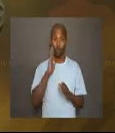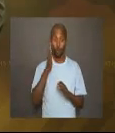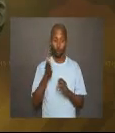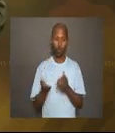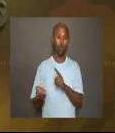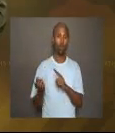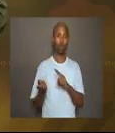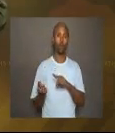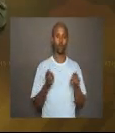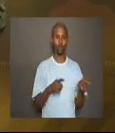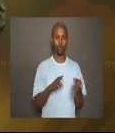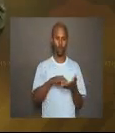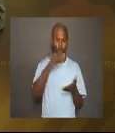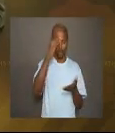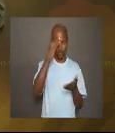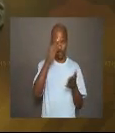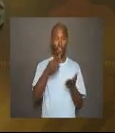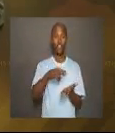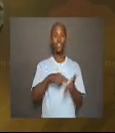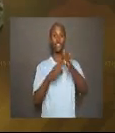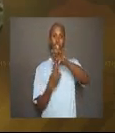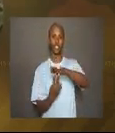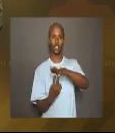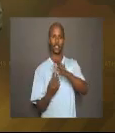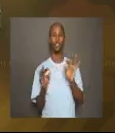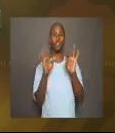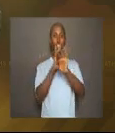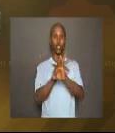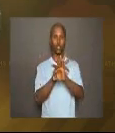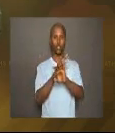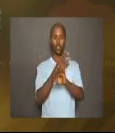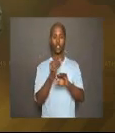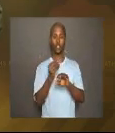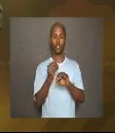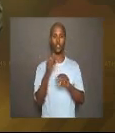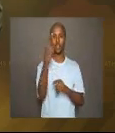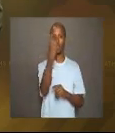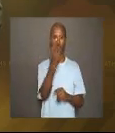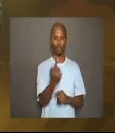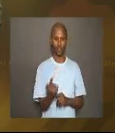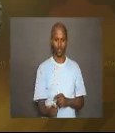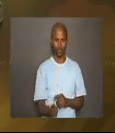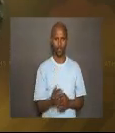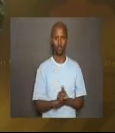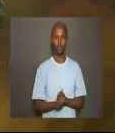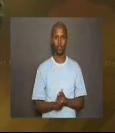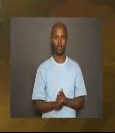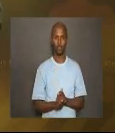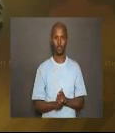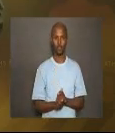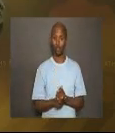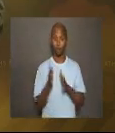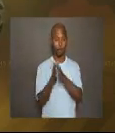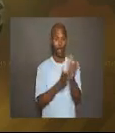also learn about inverse functions and their graphs. I am